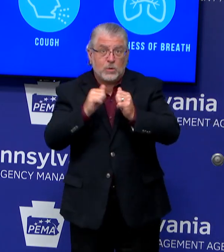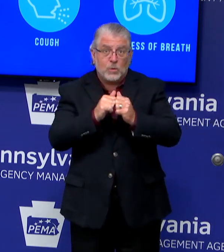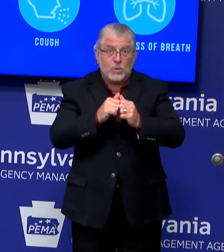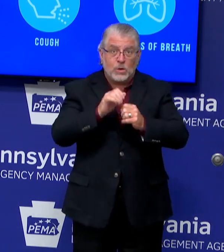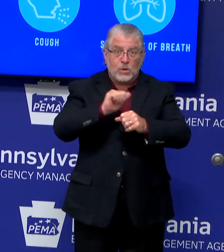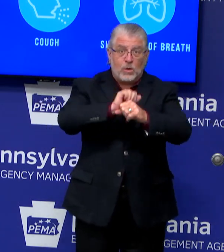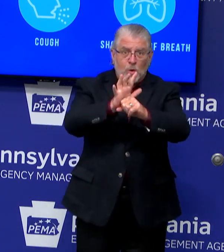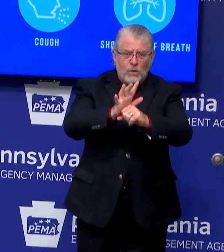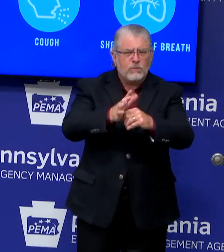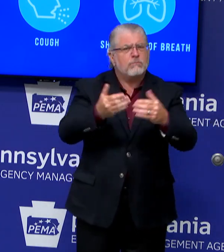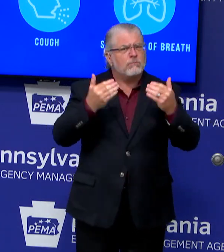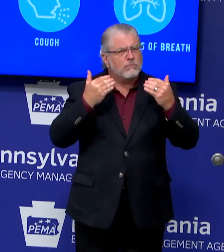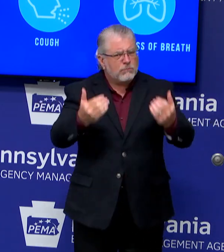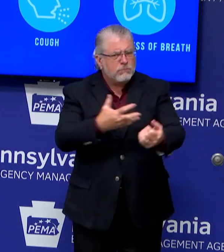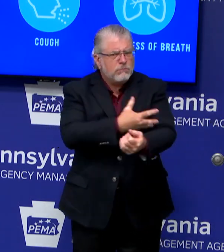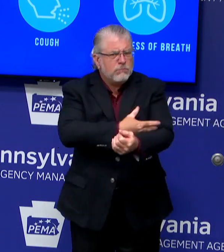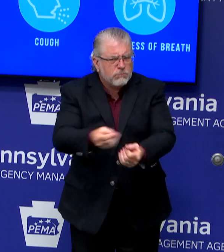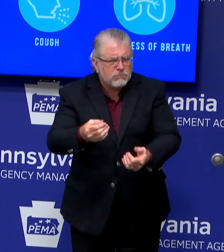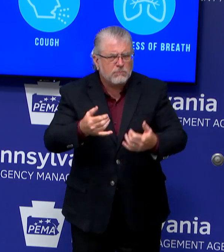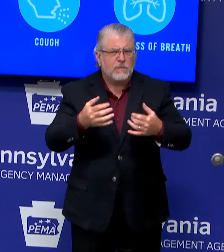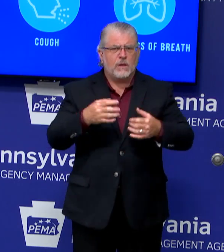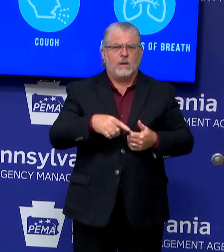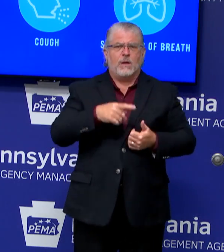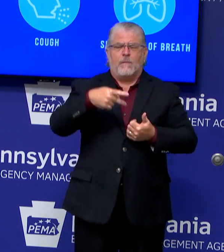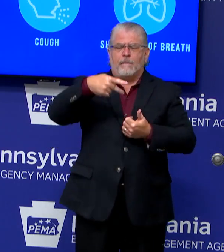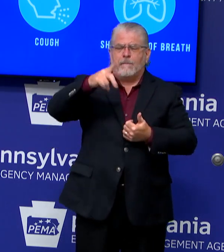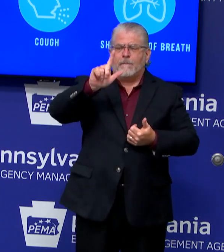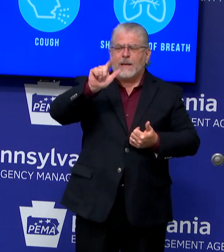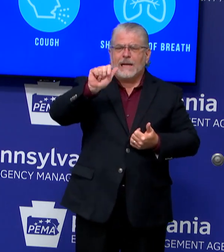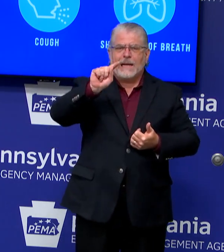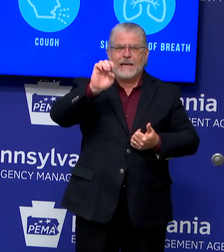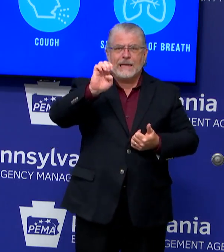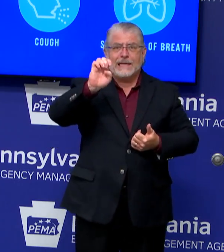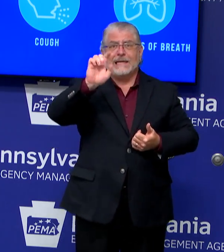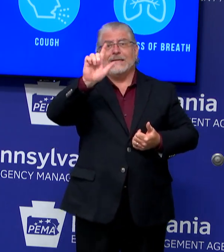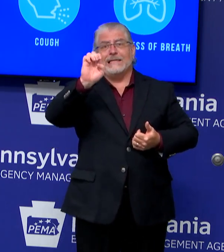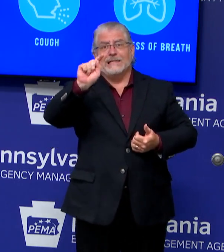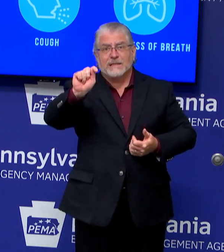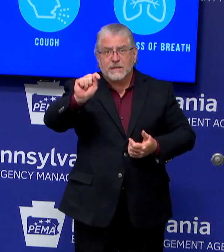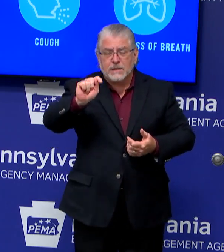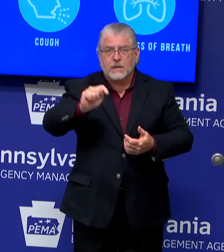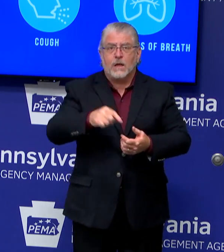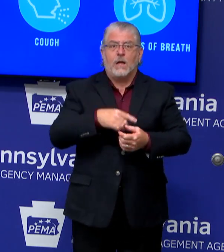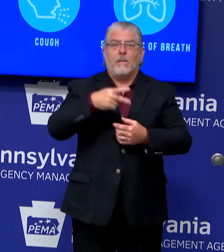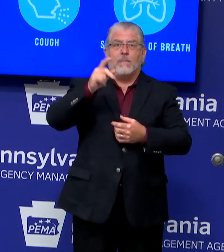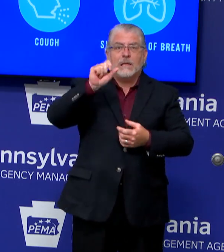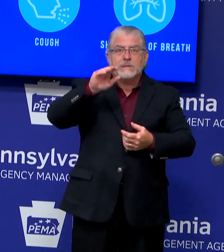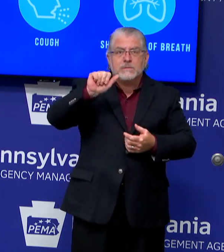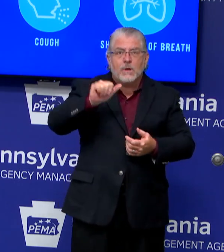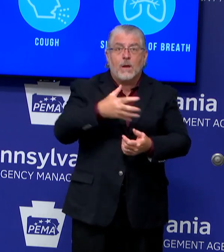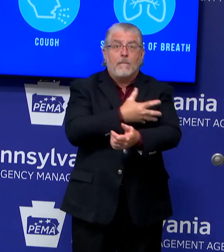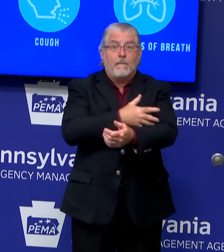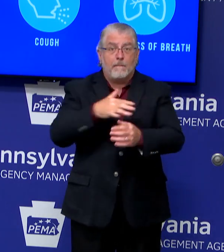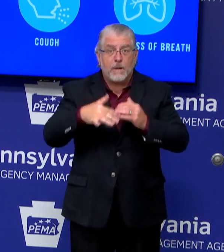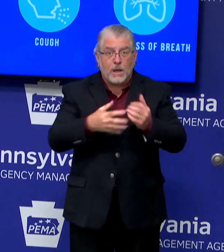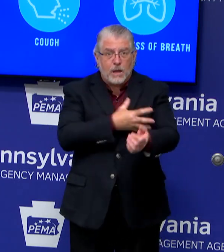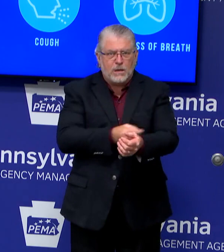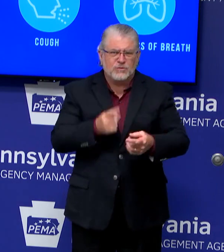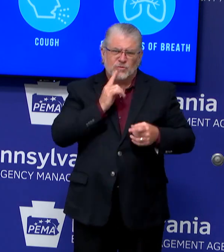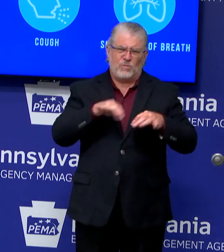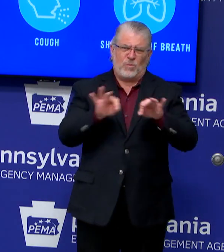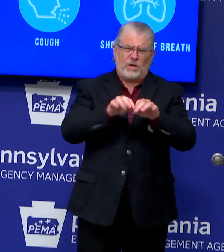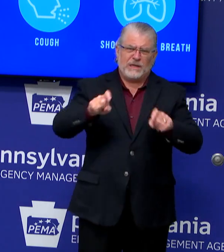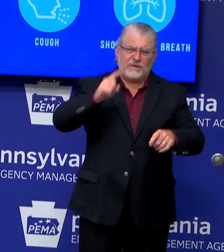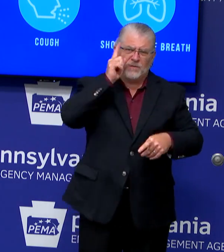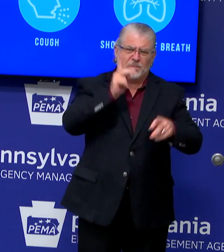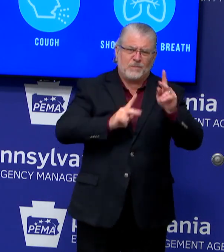and plasma donations are still urgently needed to treat people with other serious medical conditions. The American Red